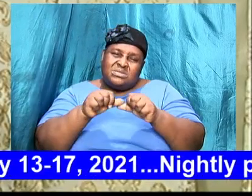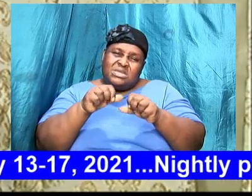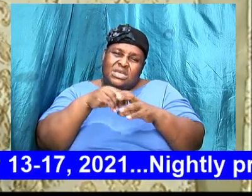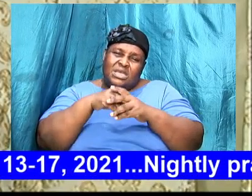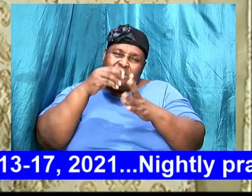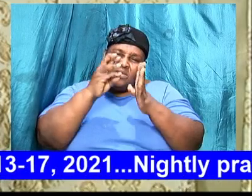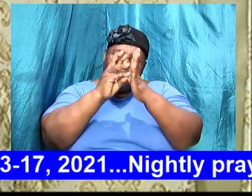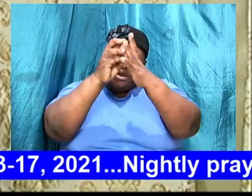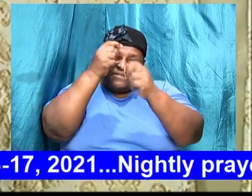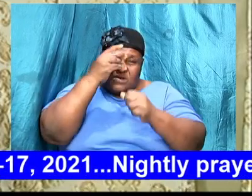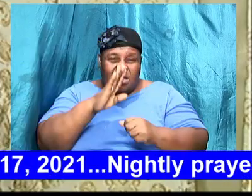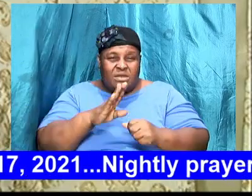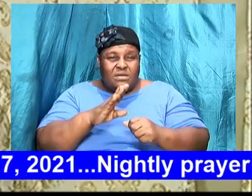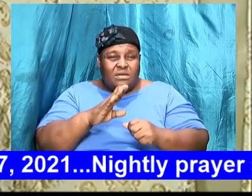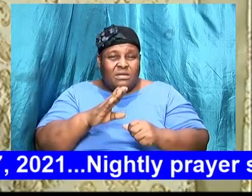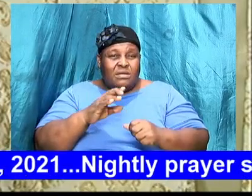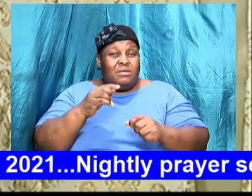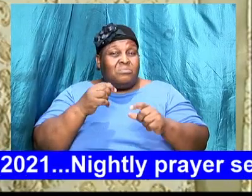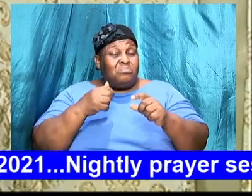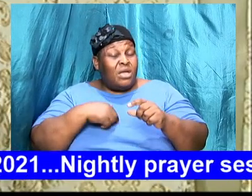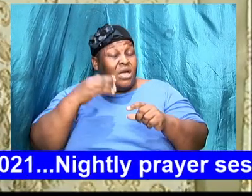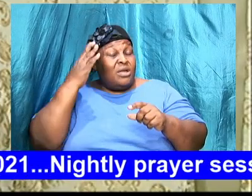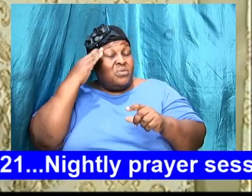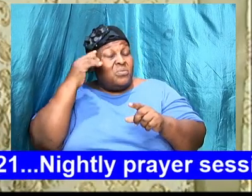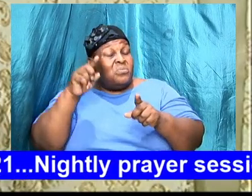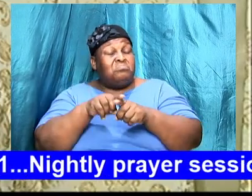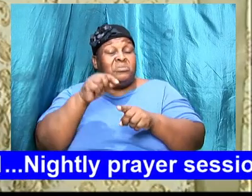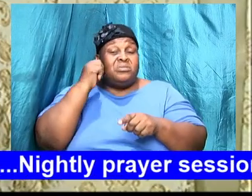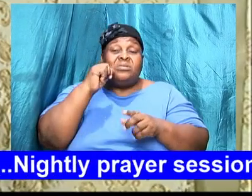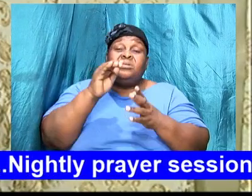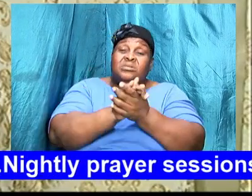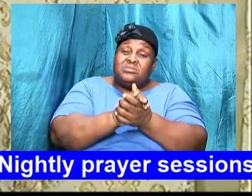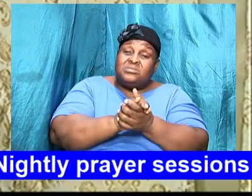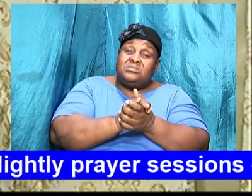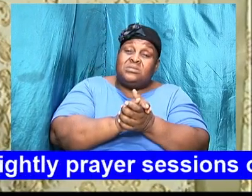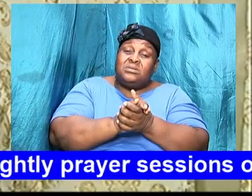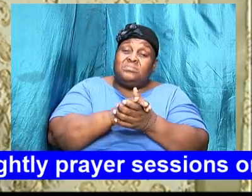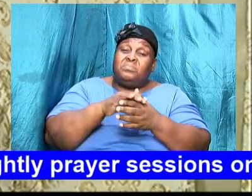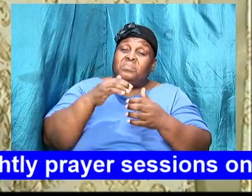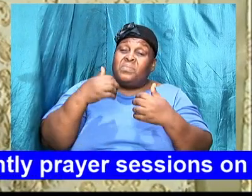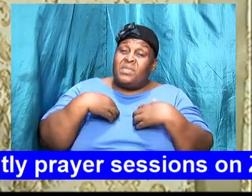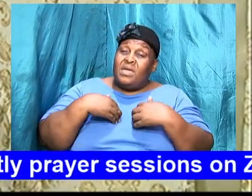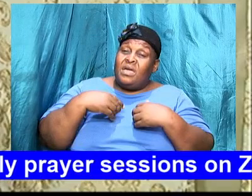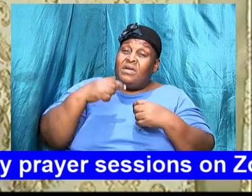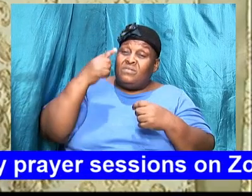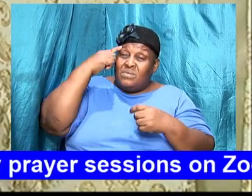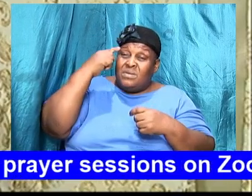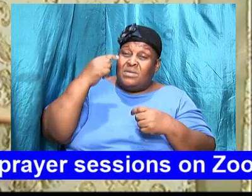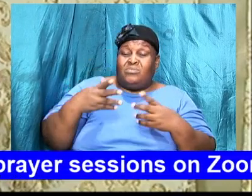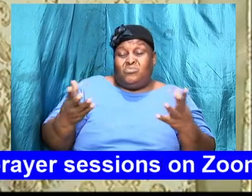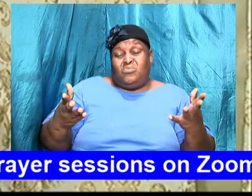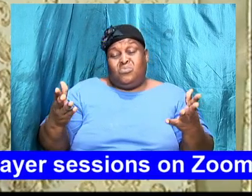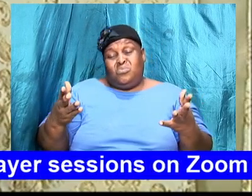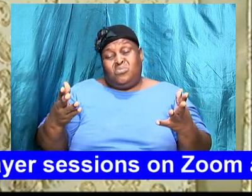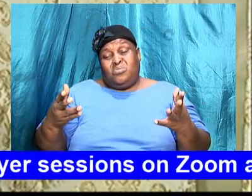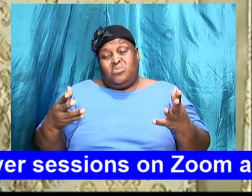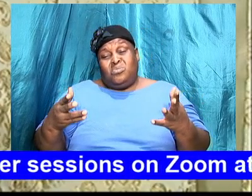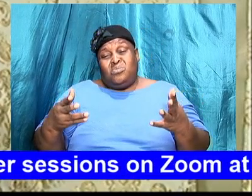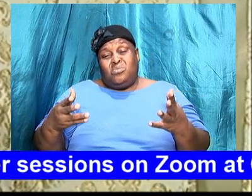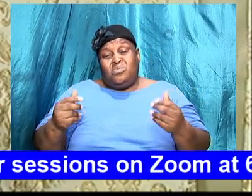I know that as a sister you have in your mind probably tall dark and handsome probably brown tall and handsome